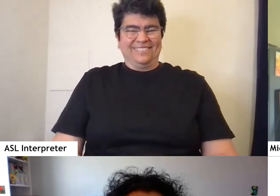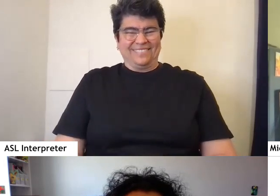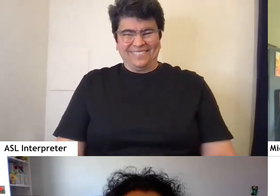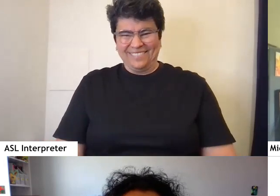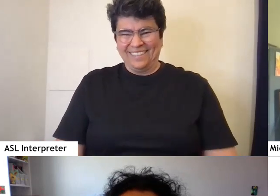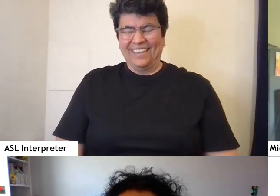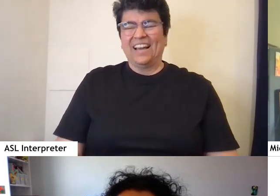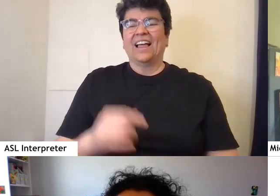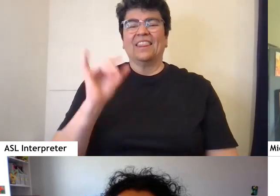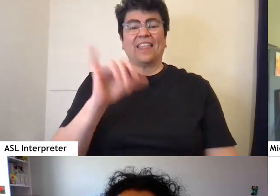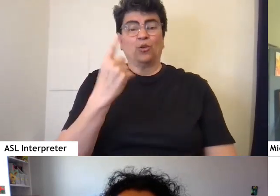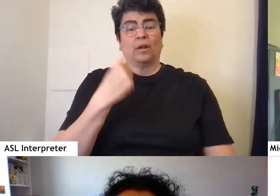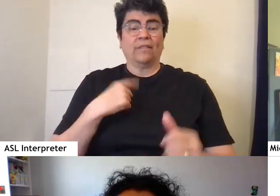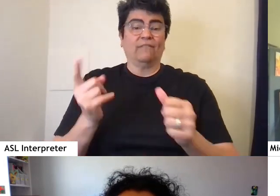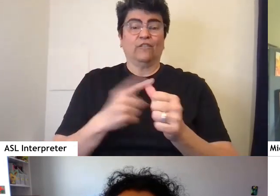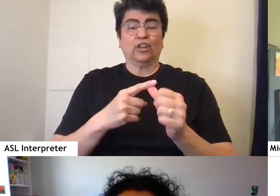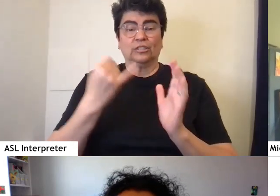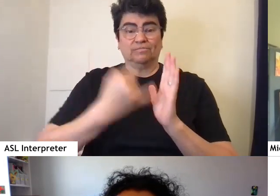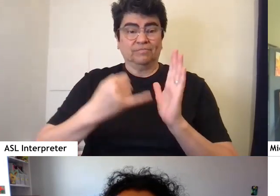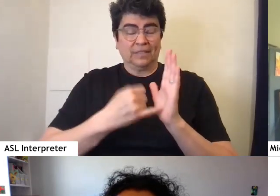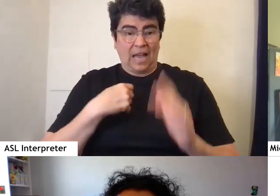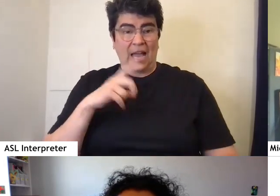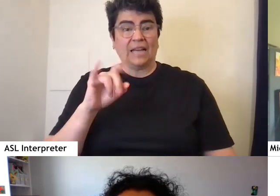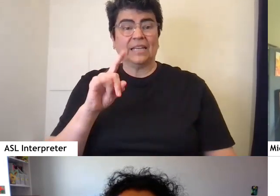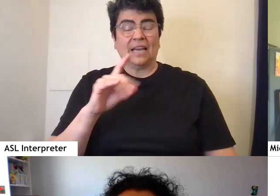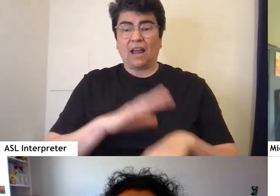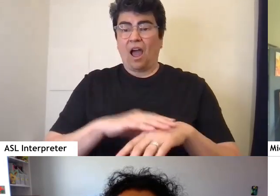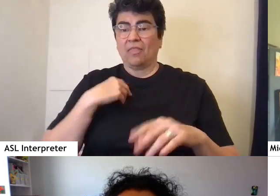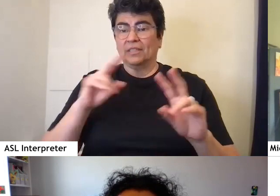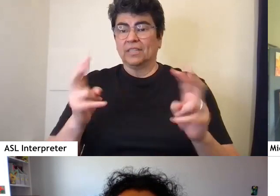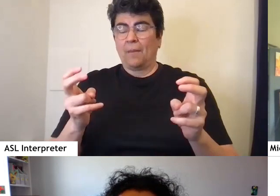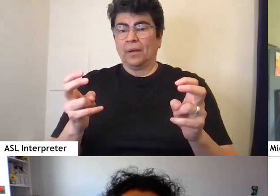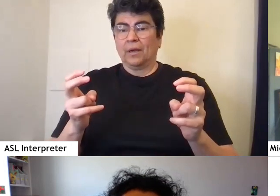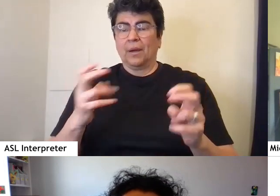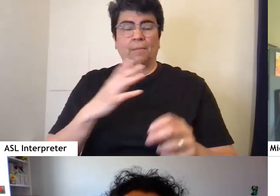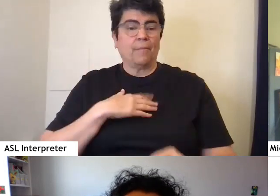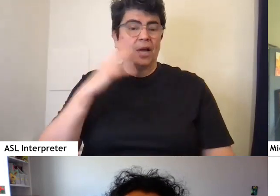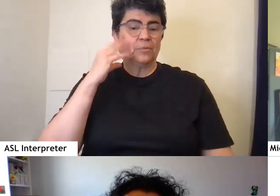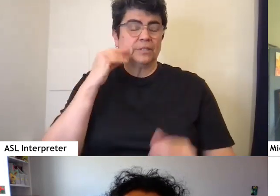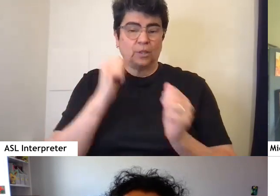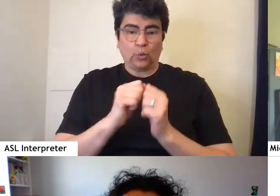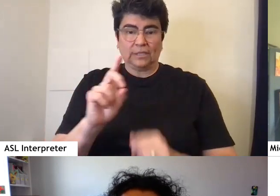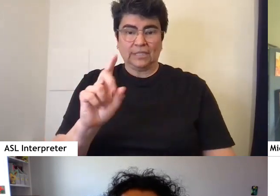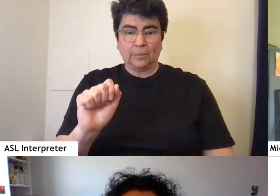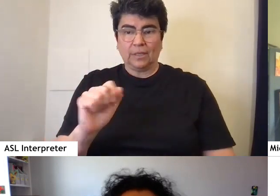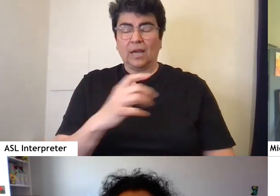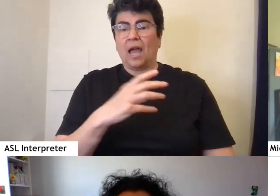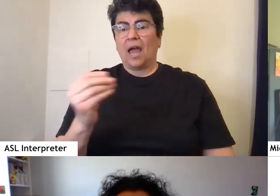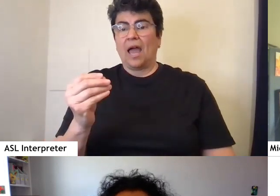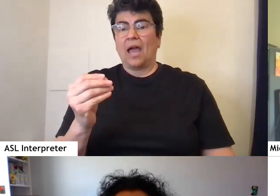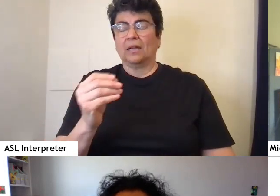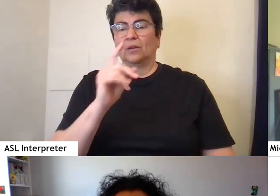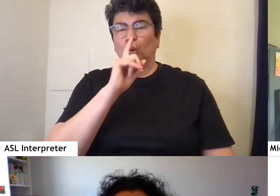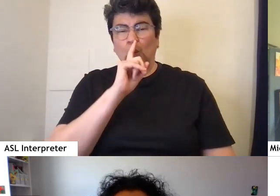This was one of the first pieces that I did on the topic of my experiences with disability and was a